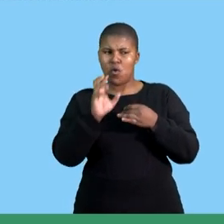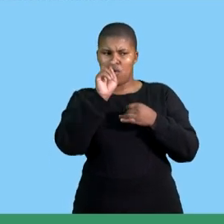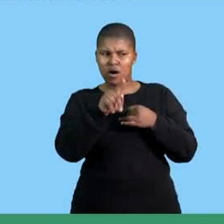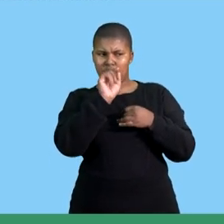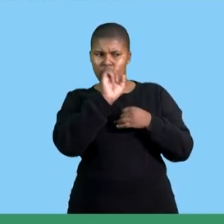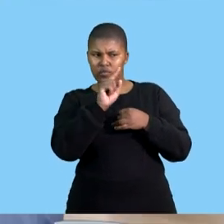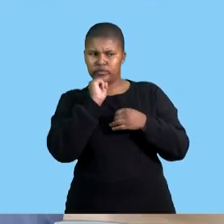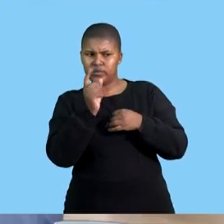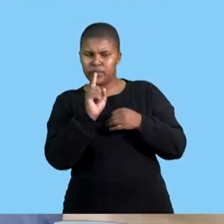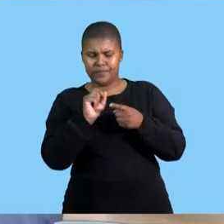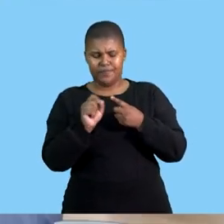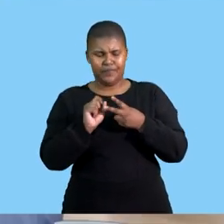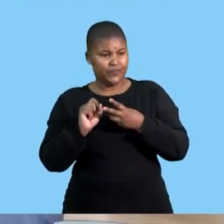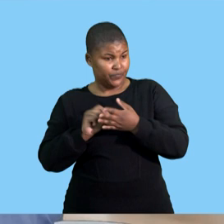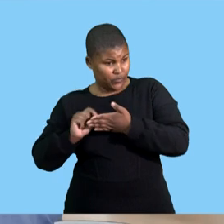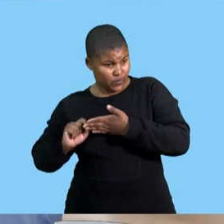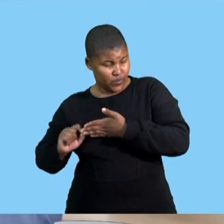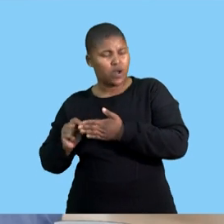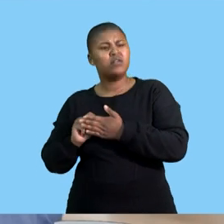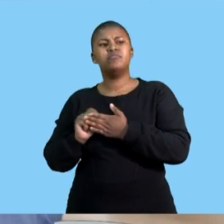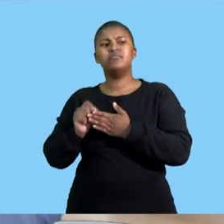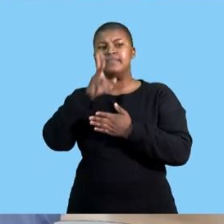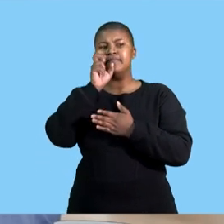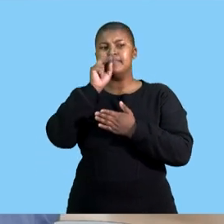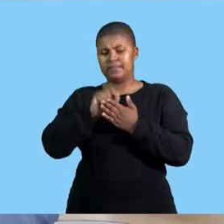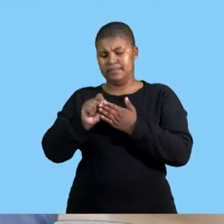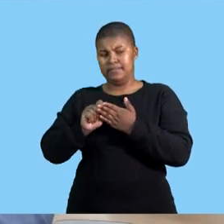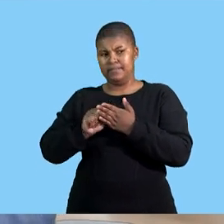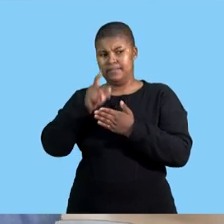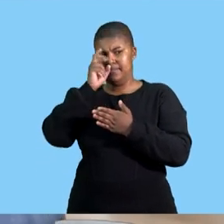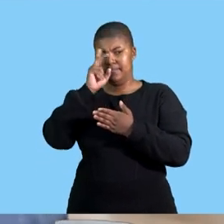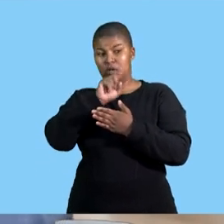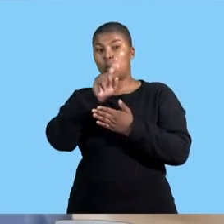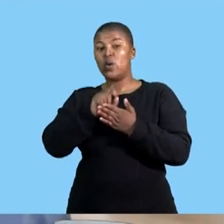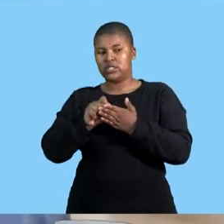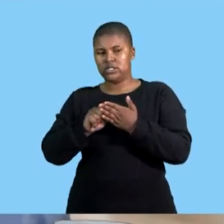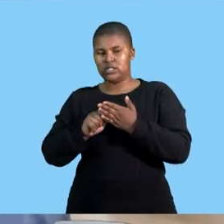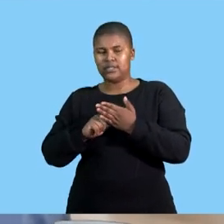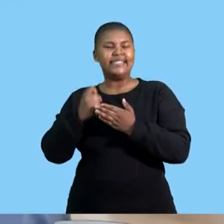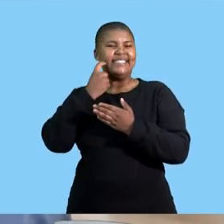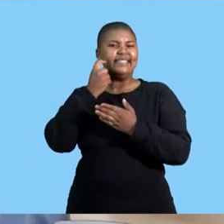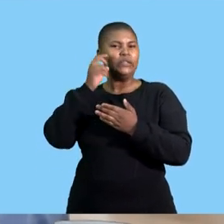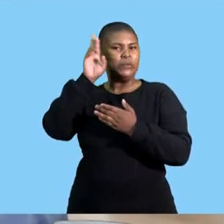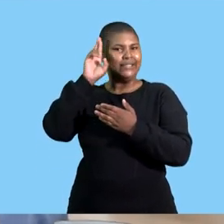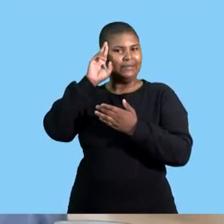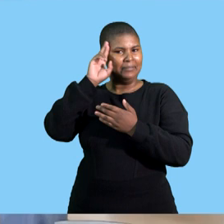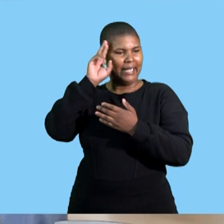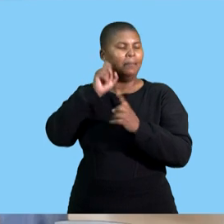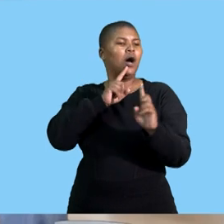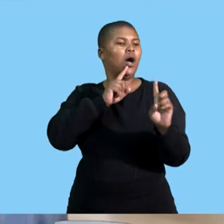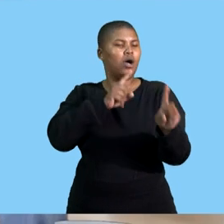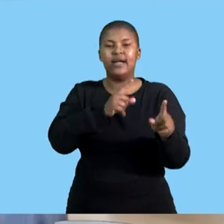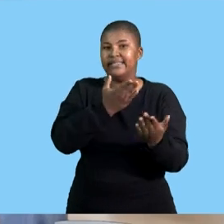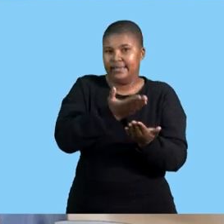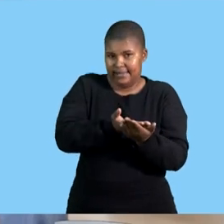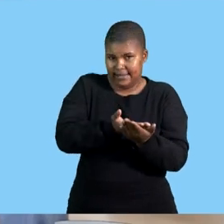that listen firstly and then take down the key words from the question so that she will be able to answer